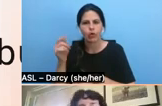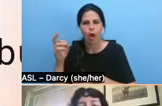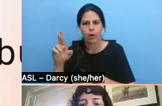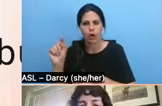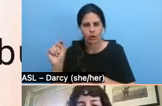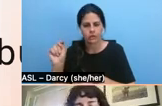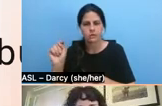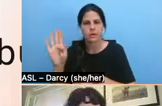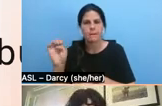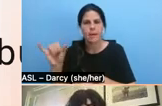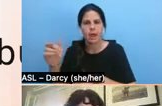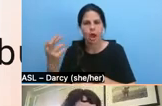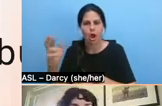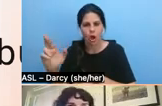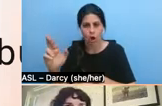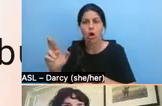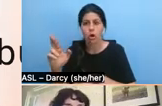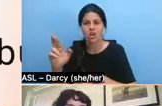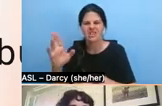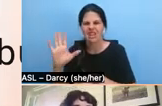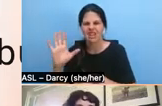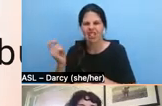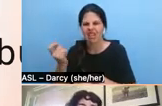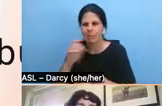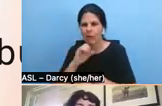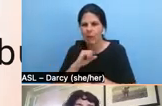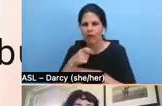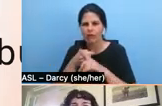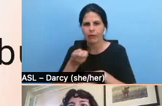documentary, which again is a little outdated because it's from several years ago now.